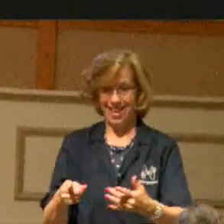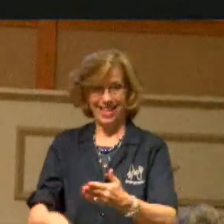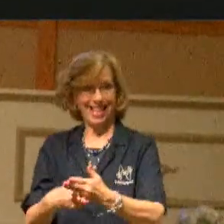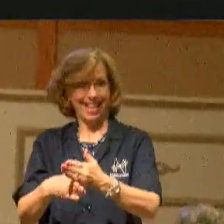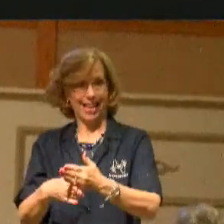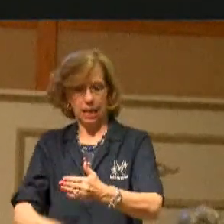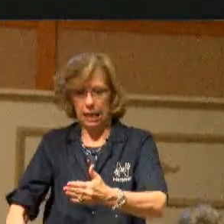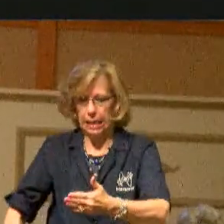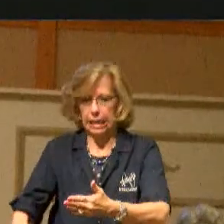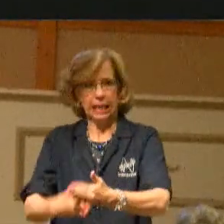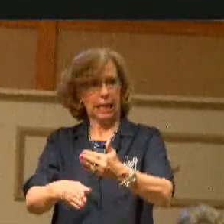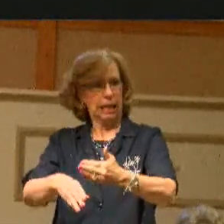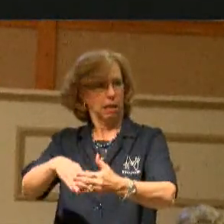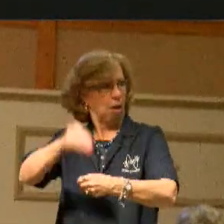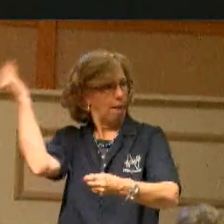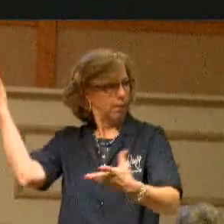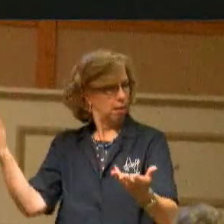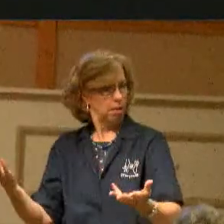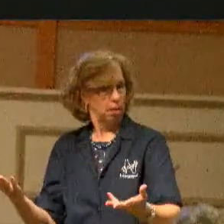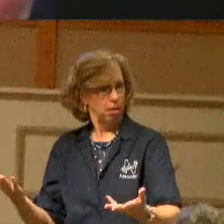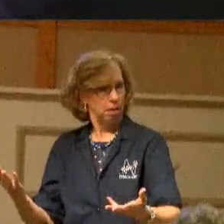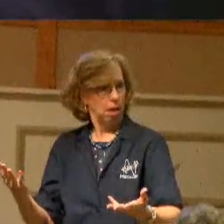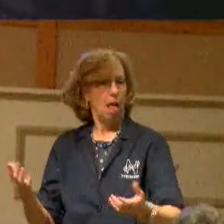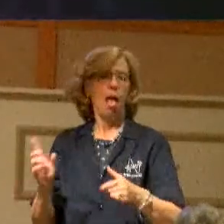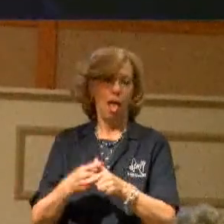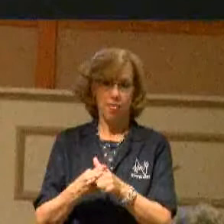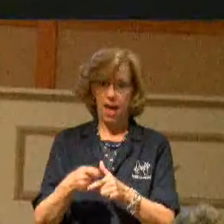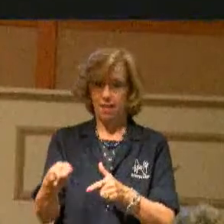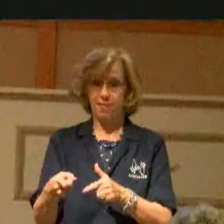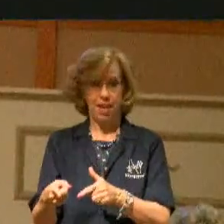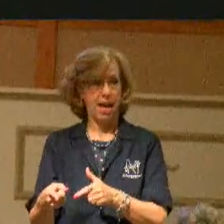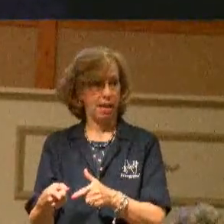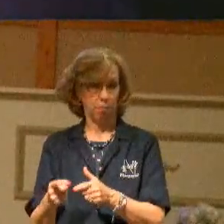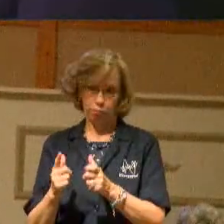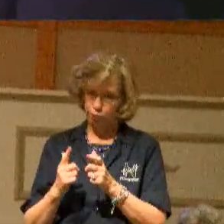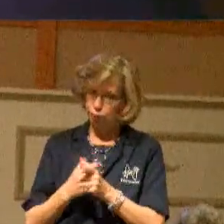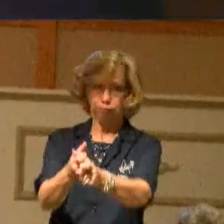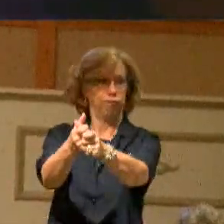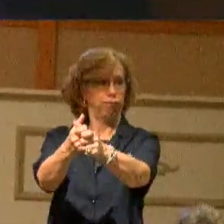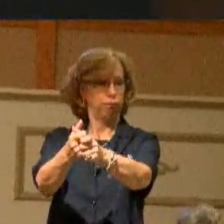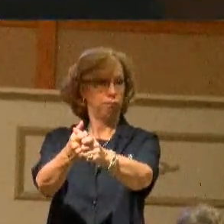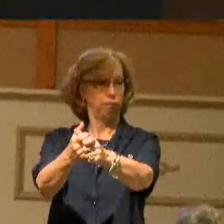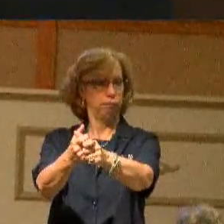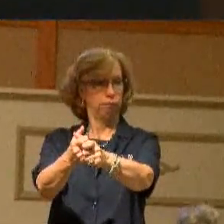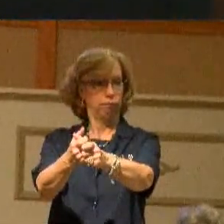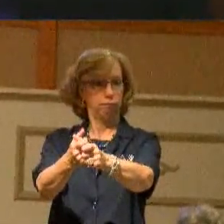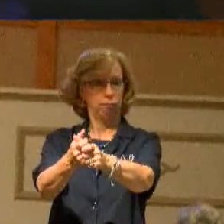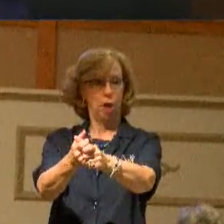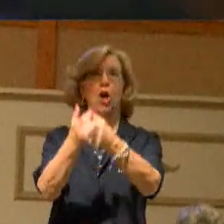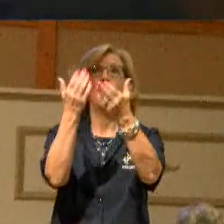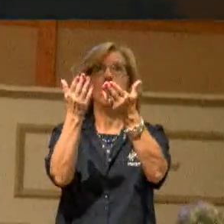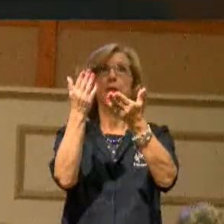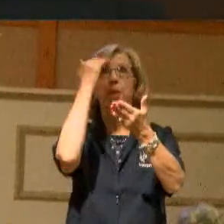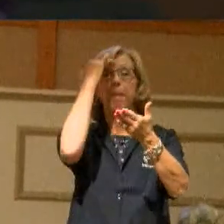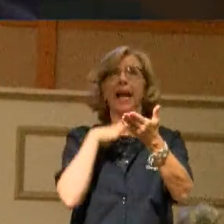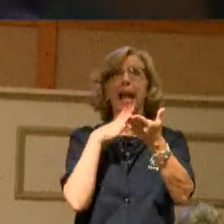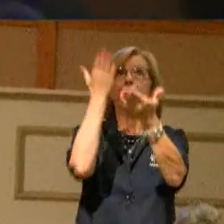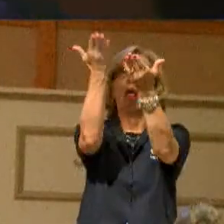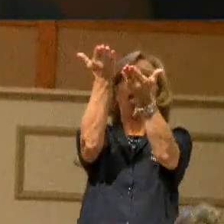kicking team and it goes up and they take off running and the guy receiving the football,